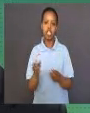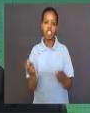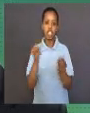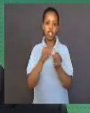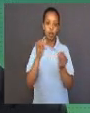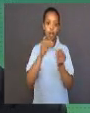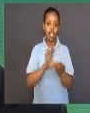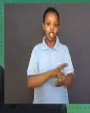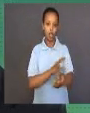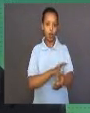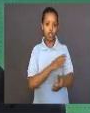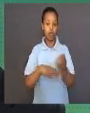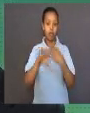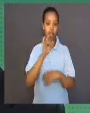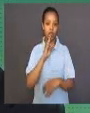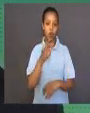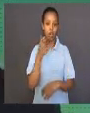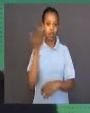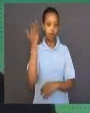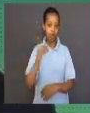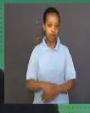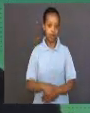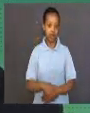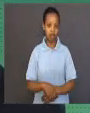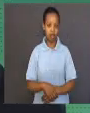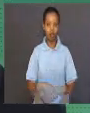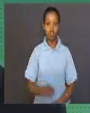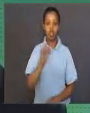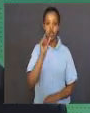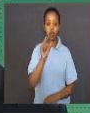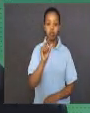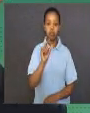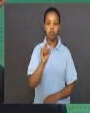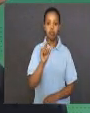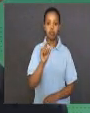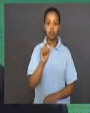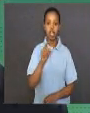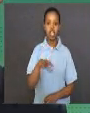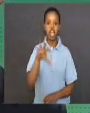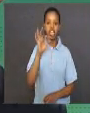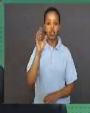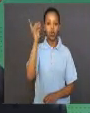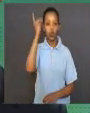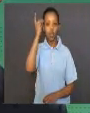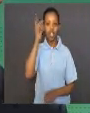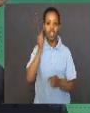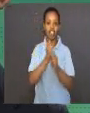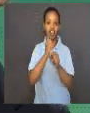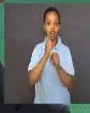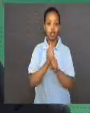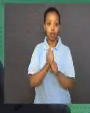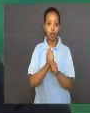of more cells. A few other discoveries made by Dutrochet